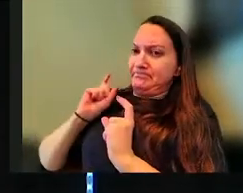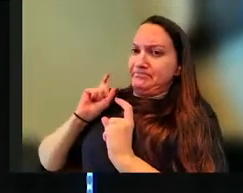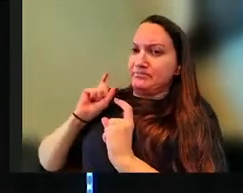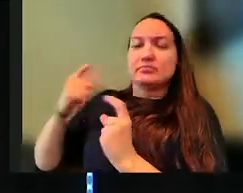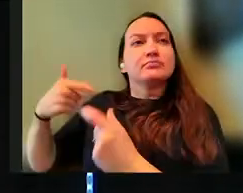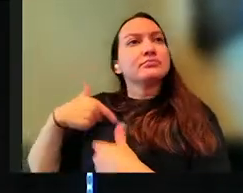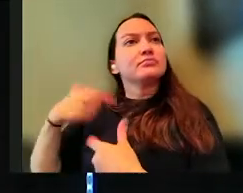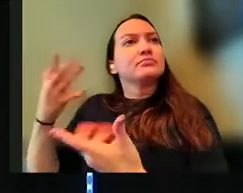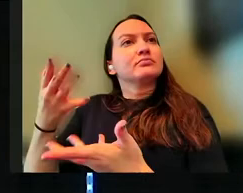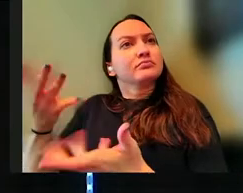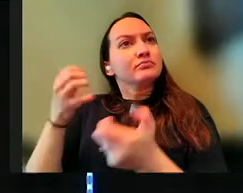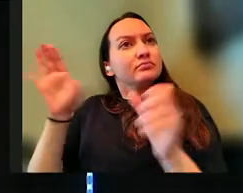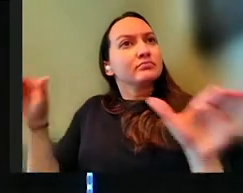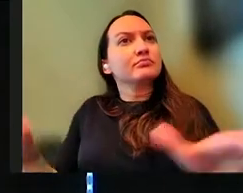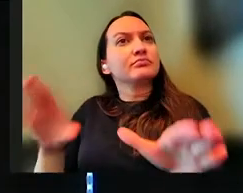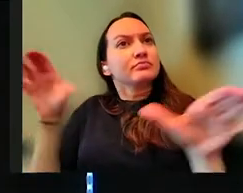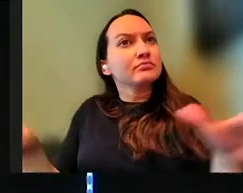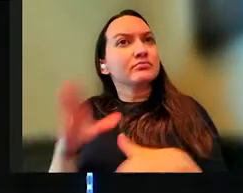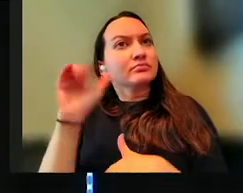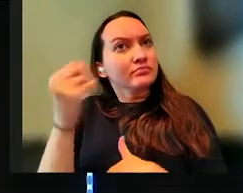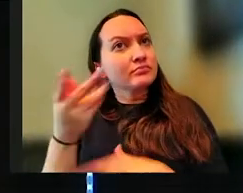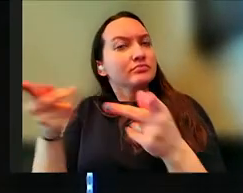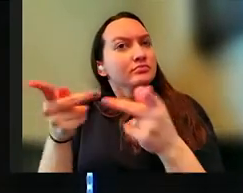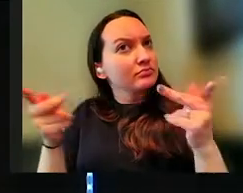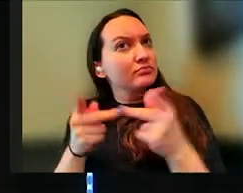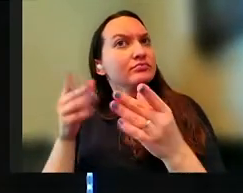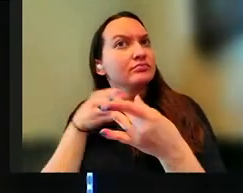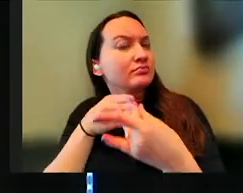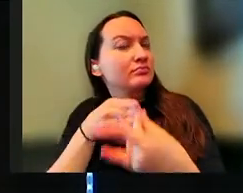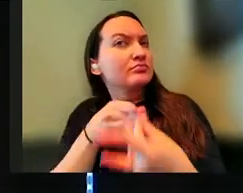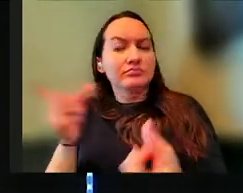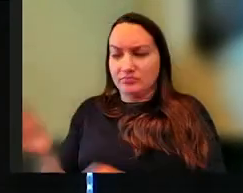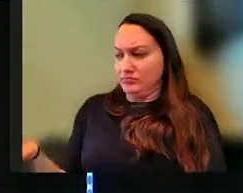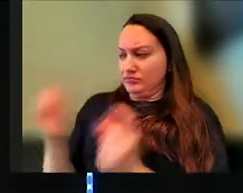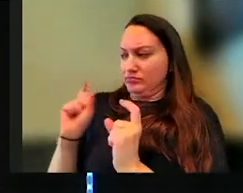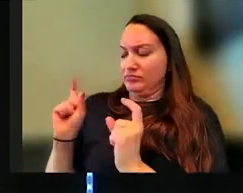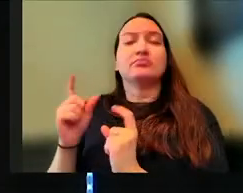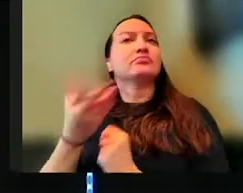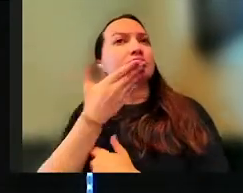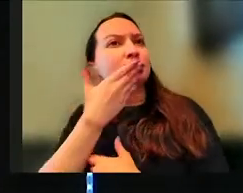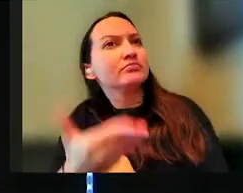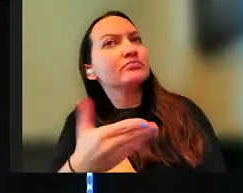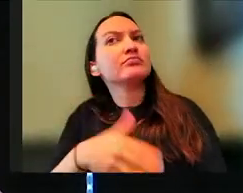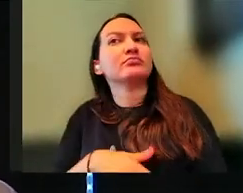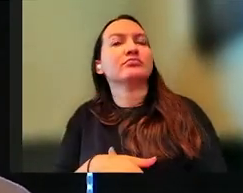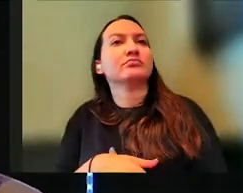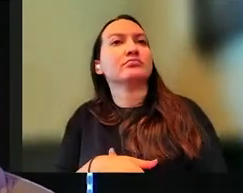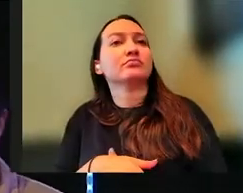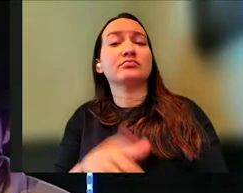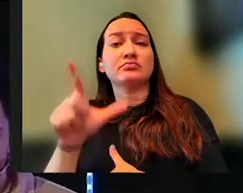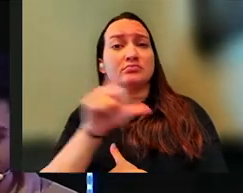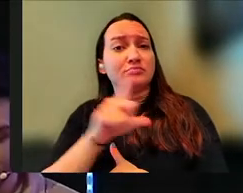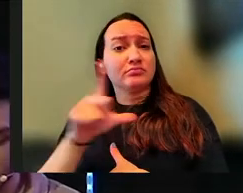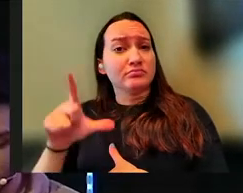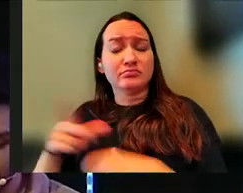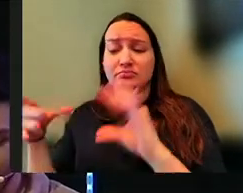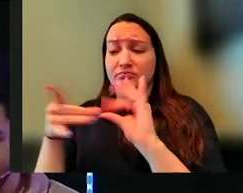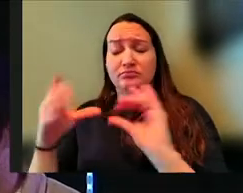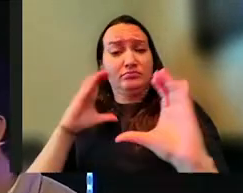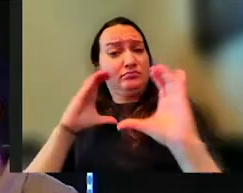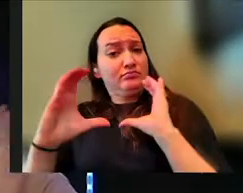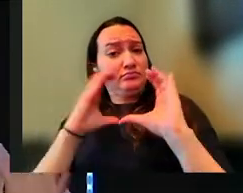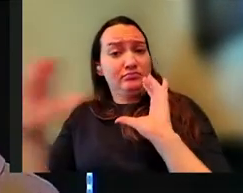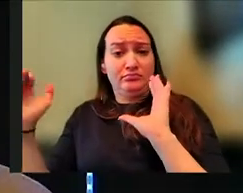this job, this place, this position of leadership that you've put me in well? So here's what the Lord says back to